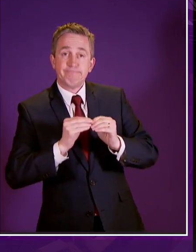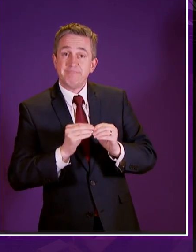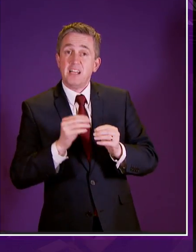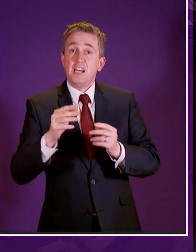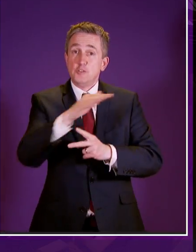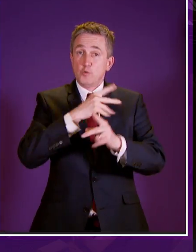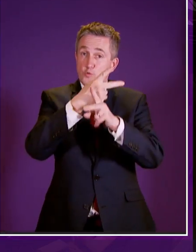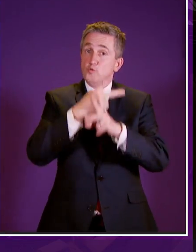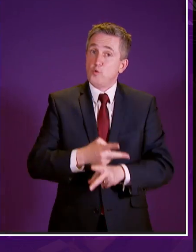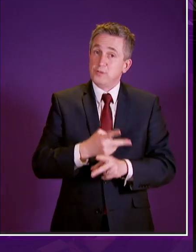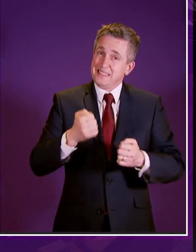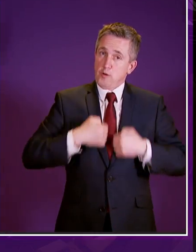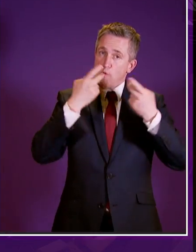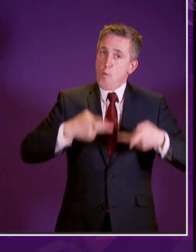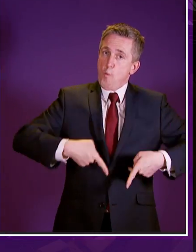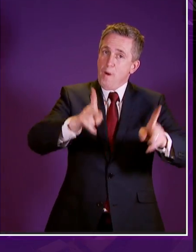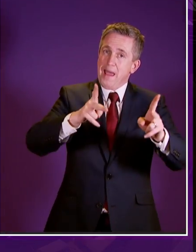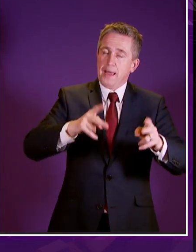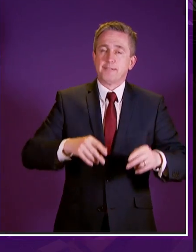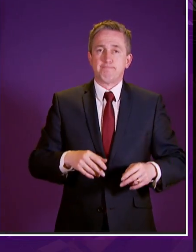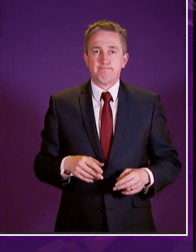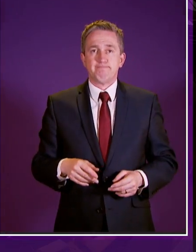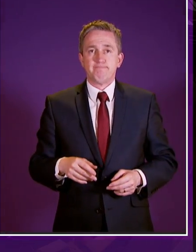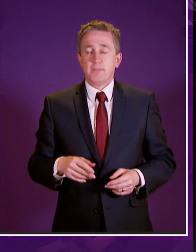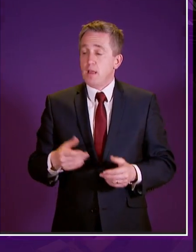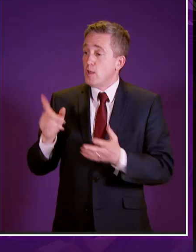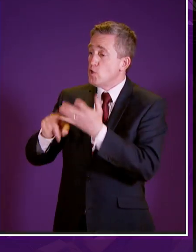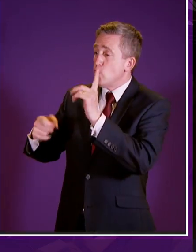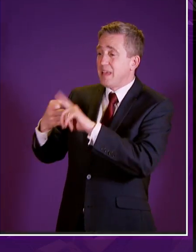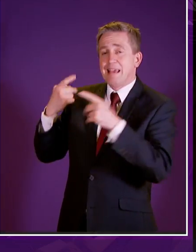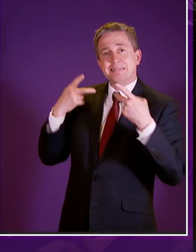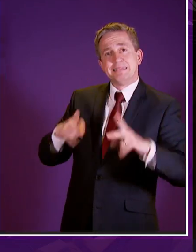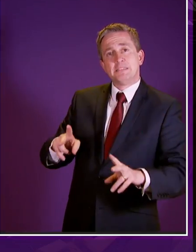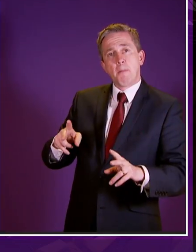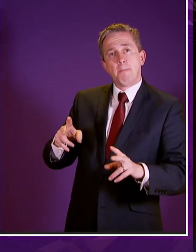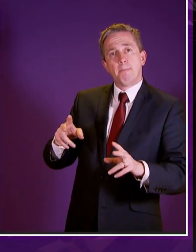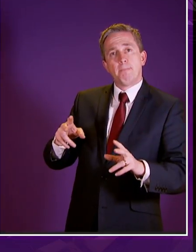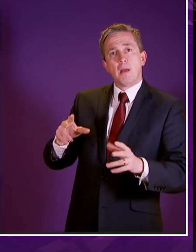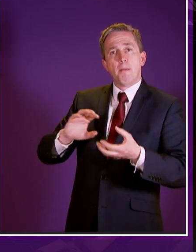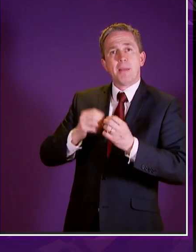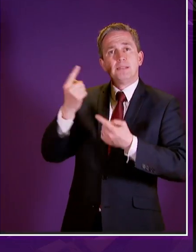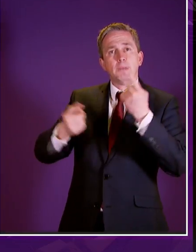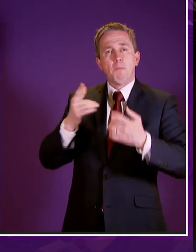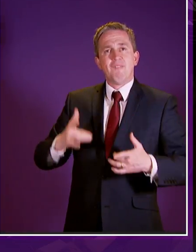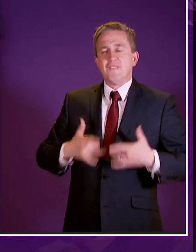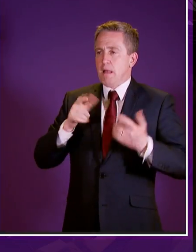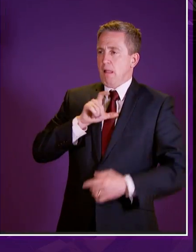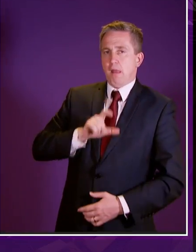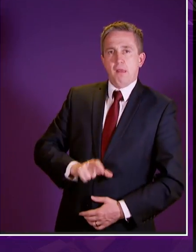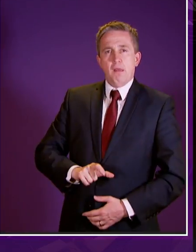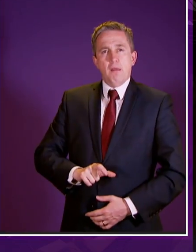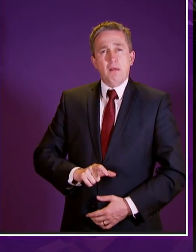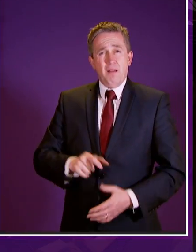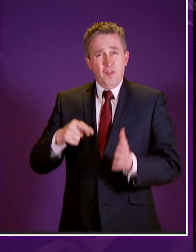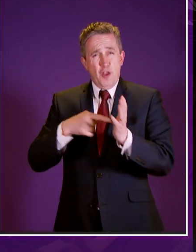and right now is such a moment because for too many people the current system is fostering insecurity we only have to